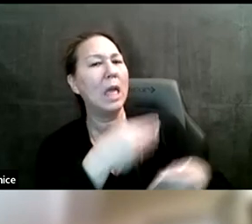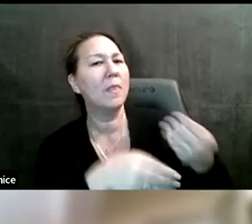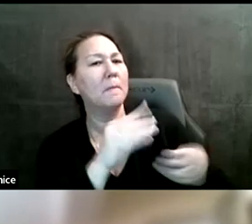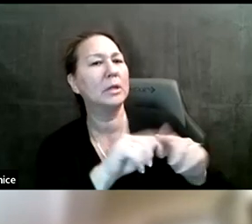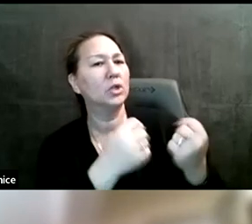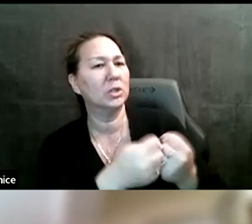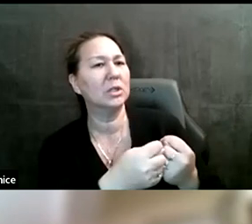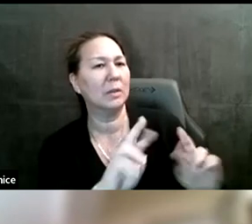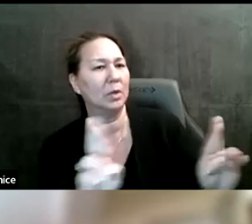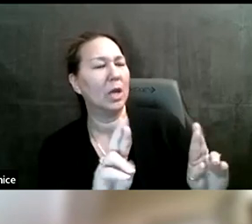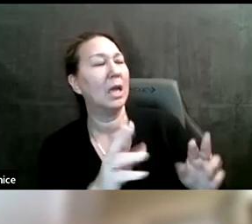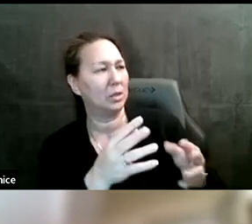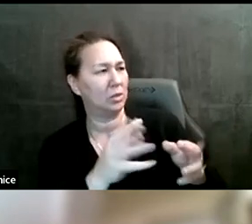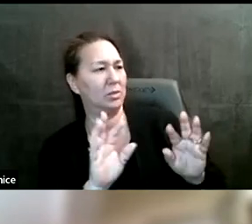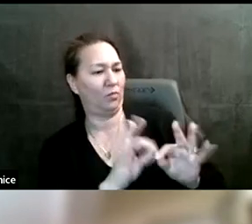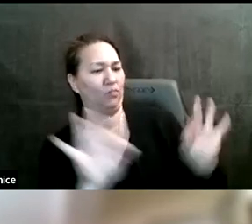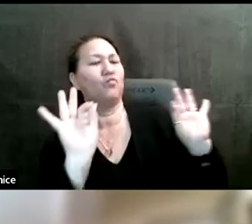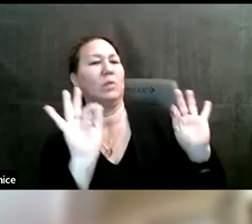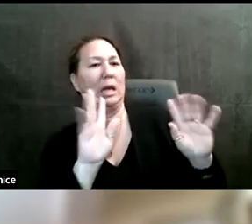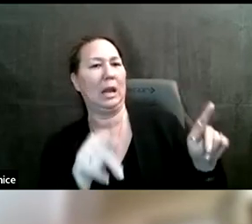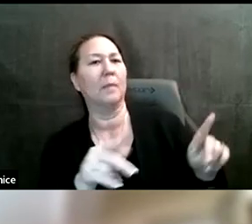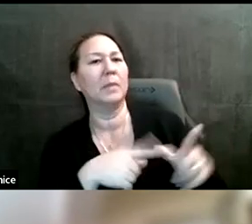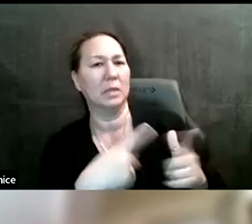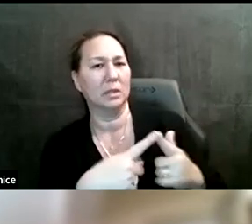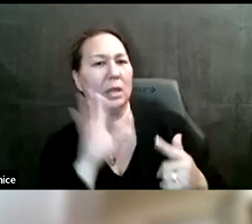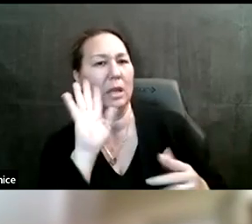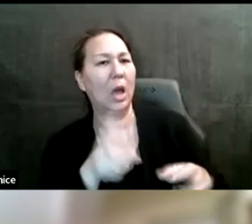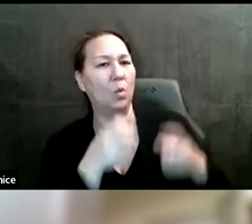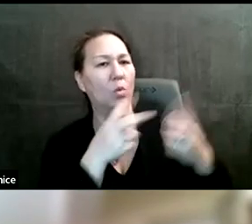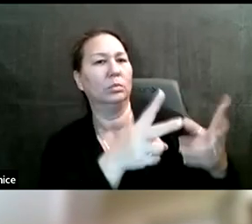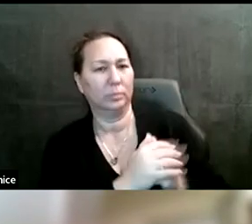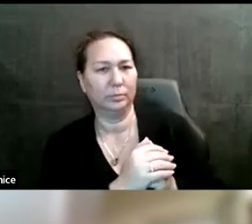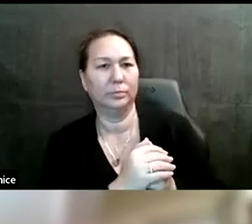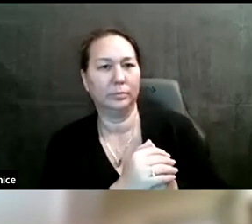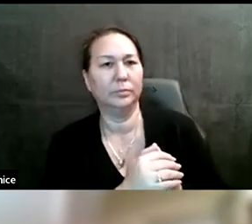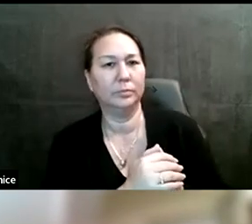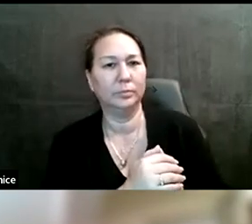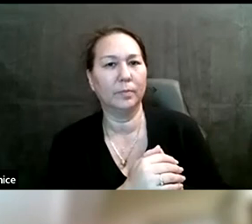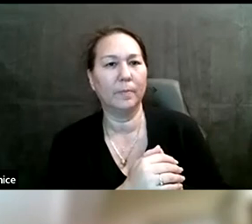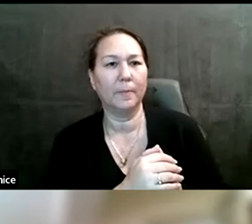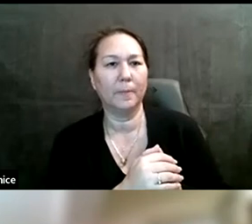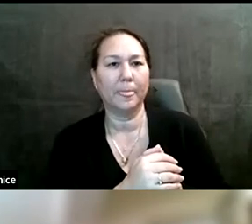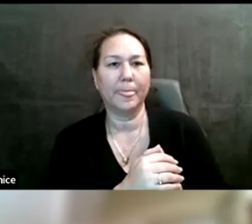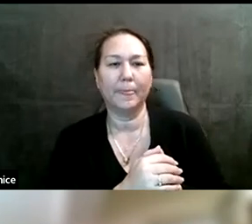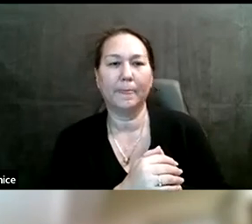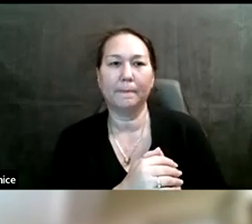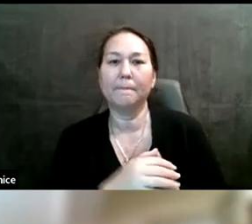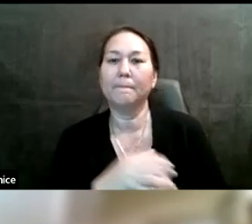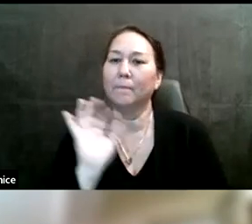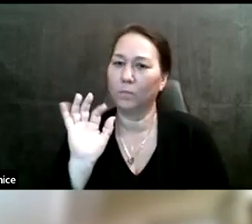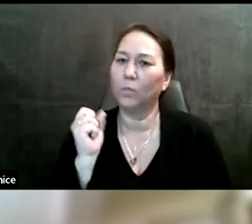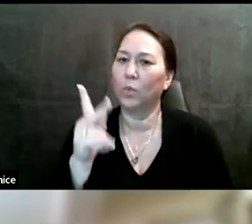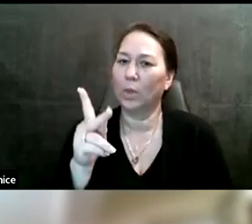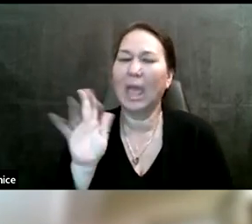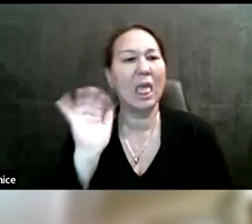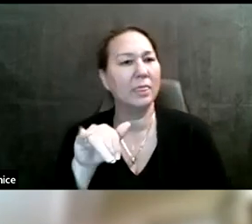that were approved last year and fold those into the cadence. Great. Thank you. Thank you. All right. Well, that concludes